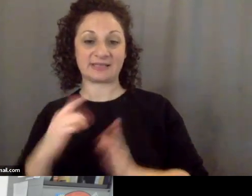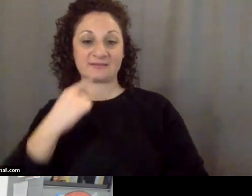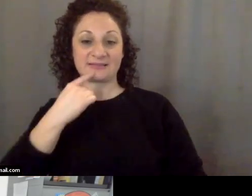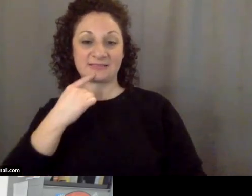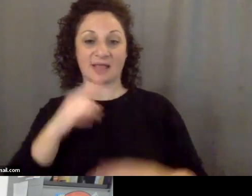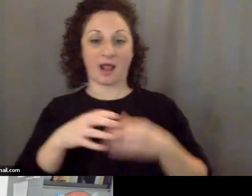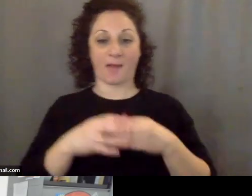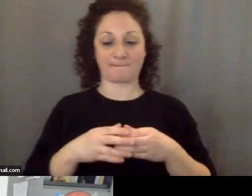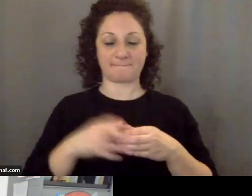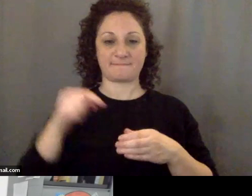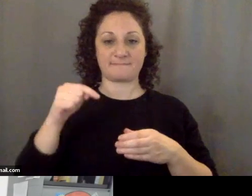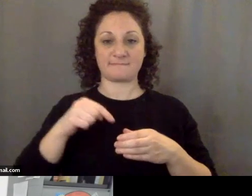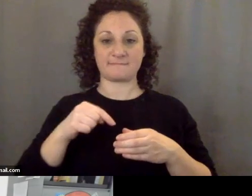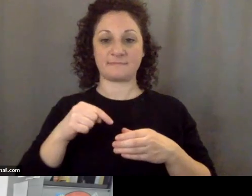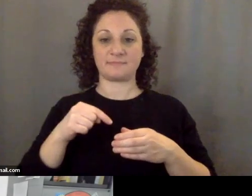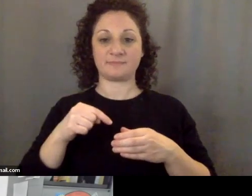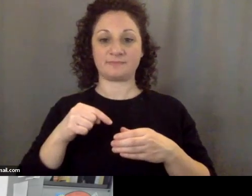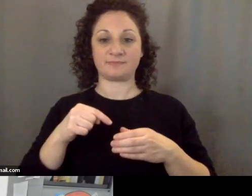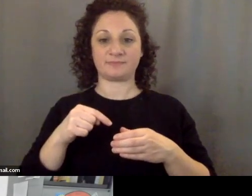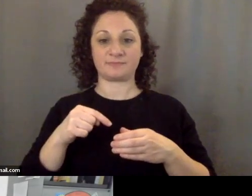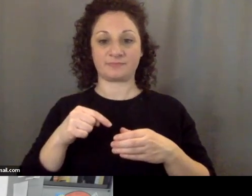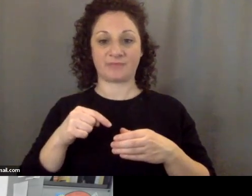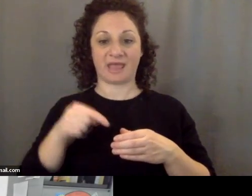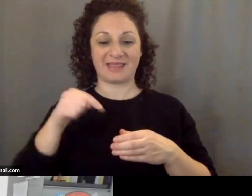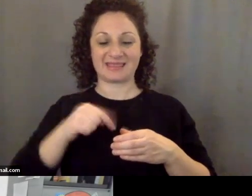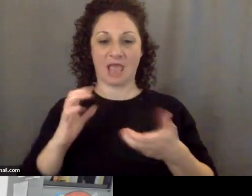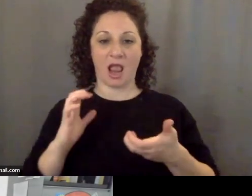the buckle in the belt